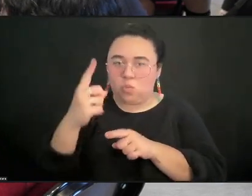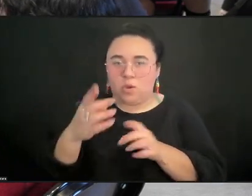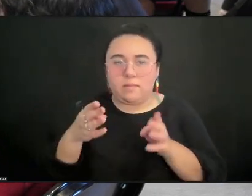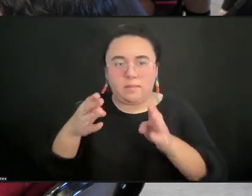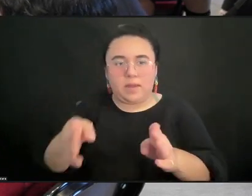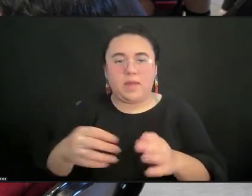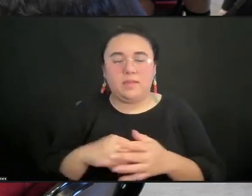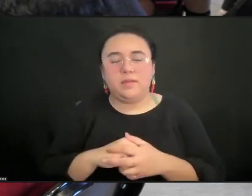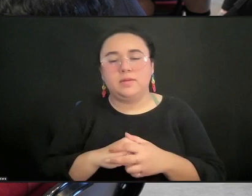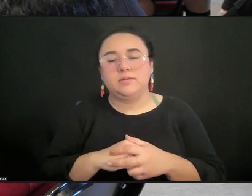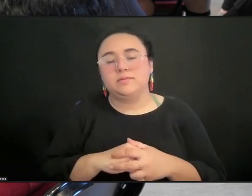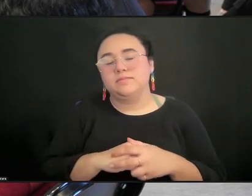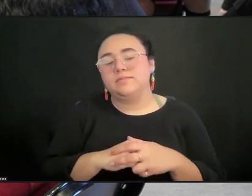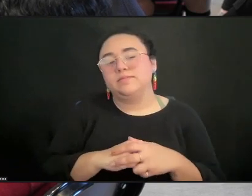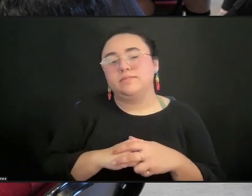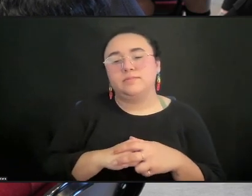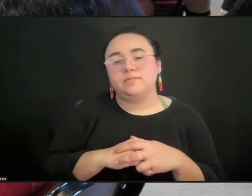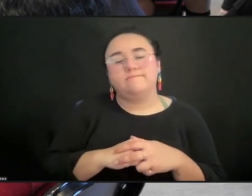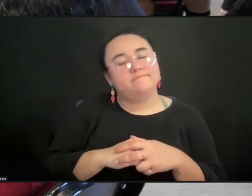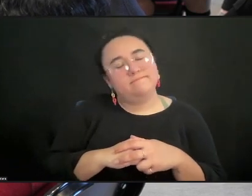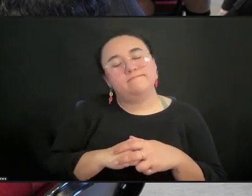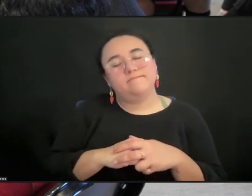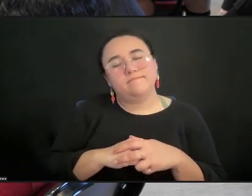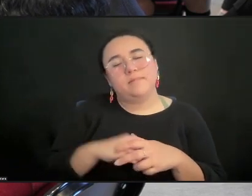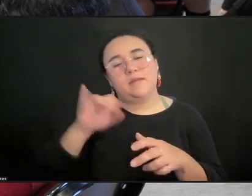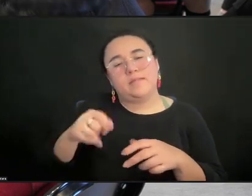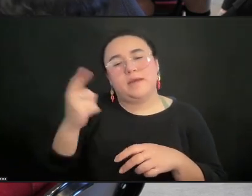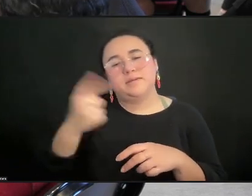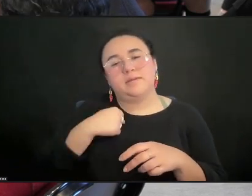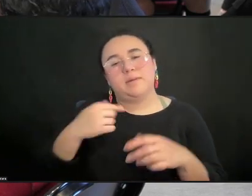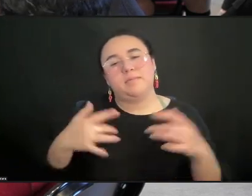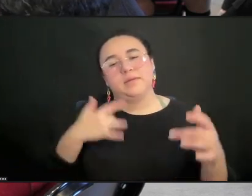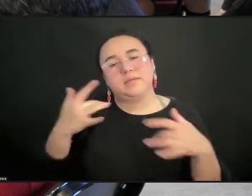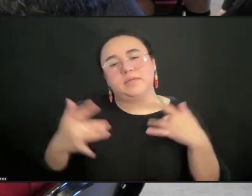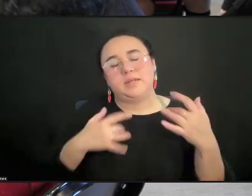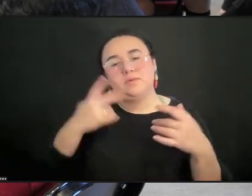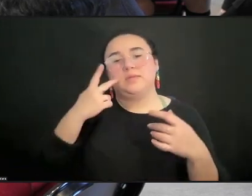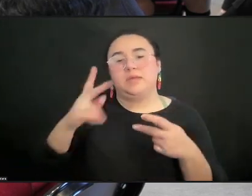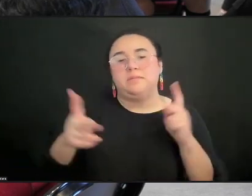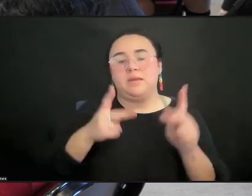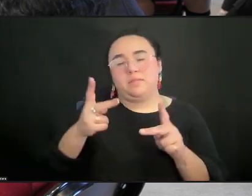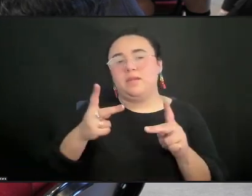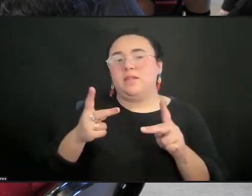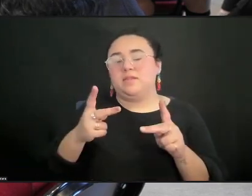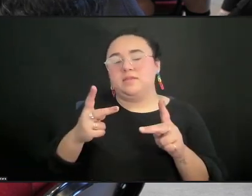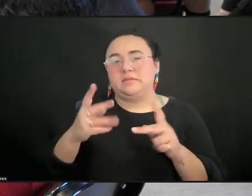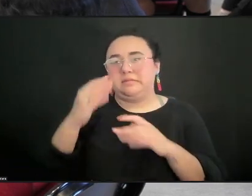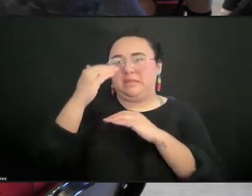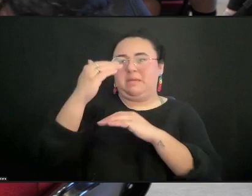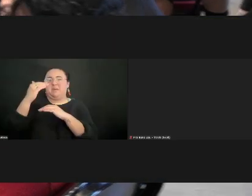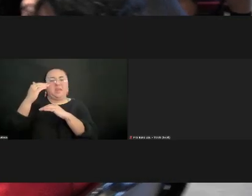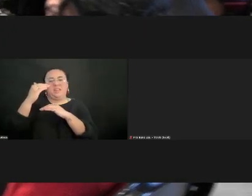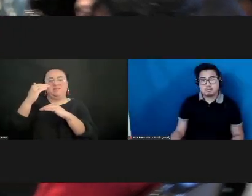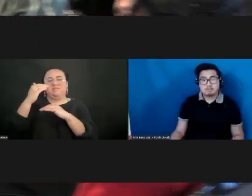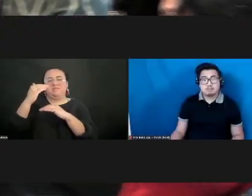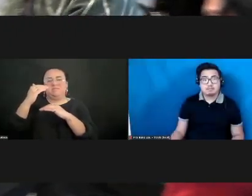that, yeah, that's something that I'm excited to see people transcend. I hope that answered. Yeah. Thank you.